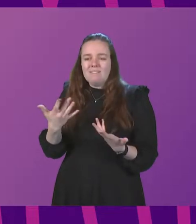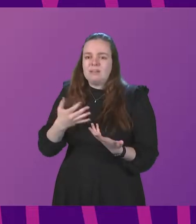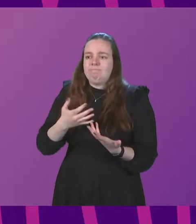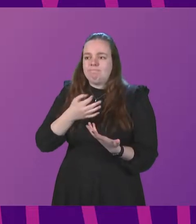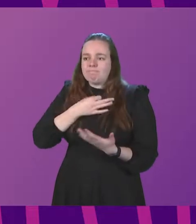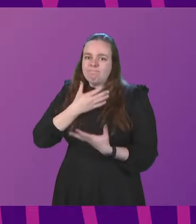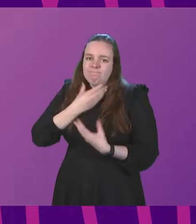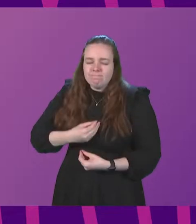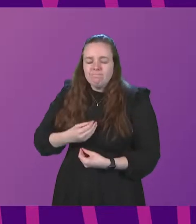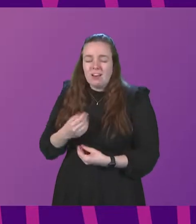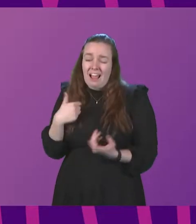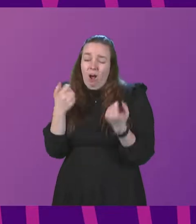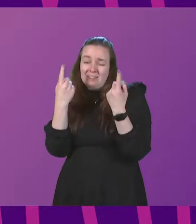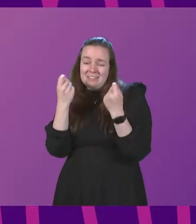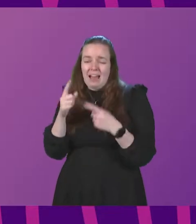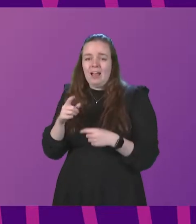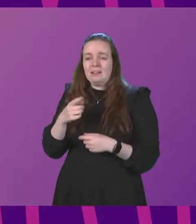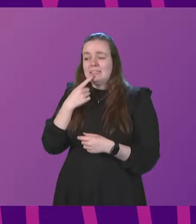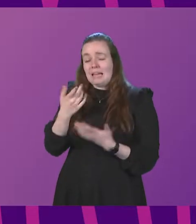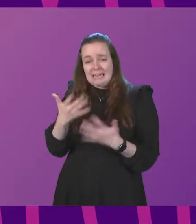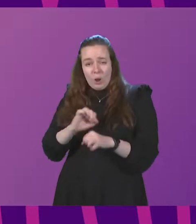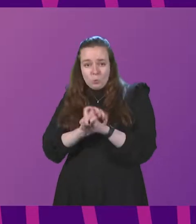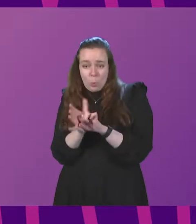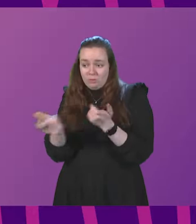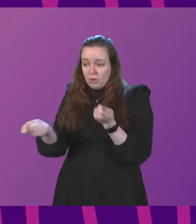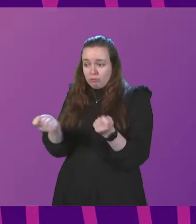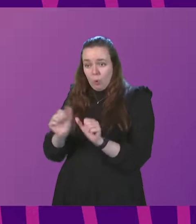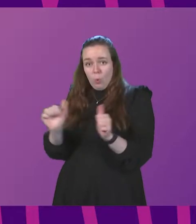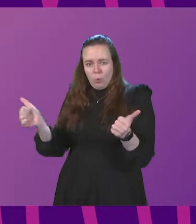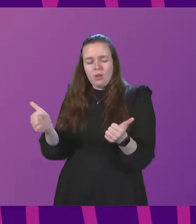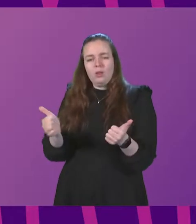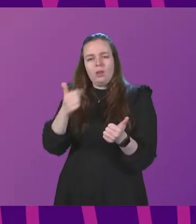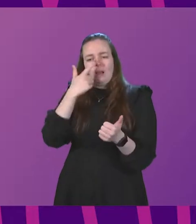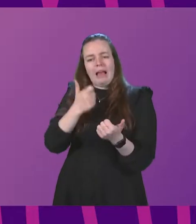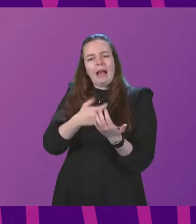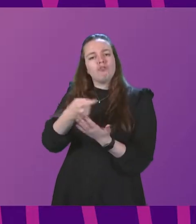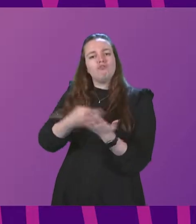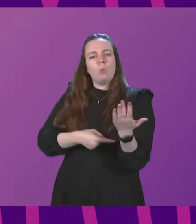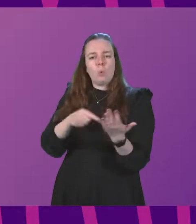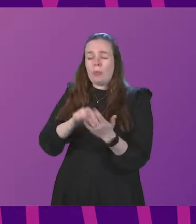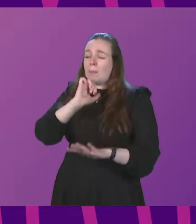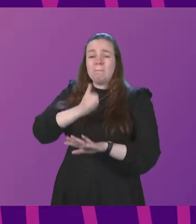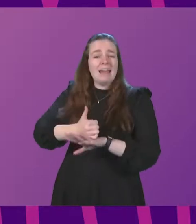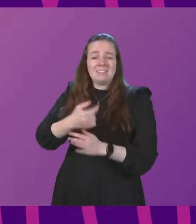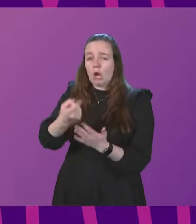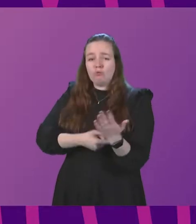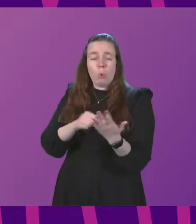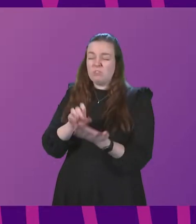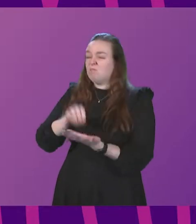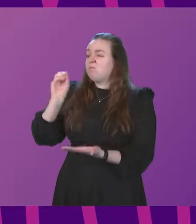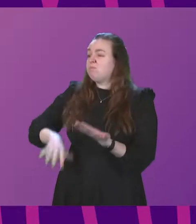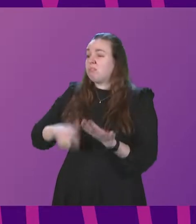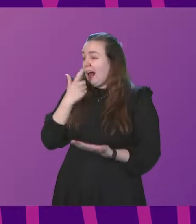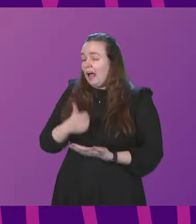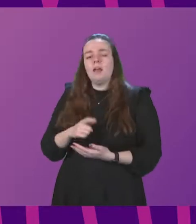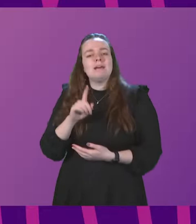I understand it, to say that because Covid is now more under control that we should lift all of the basic protections, but in